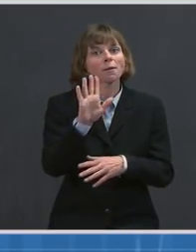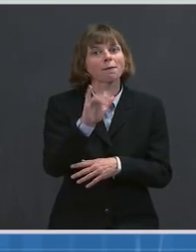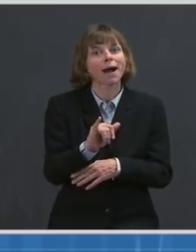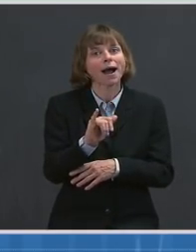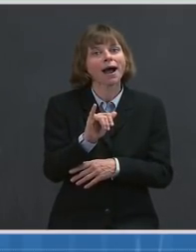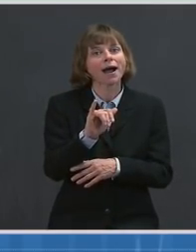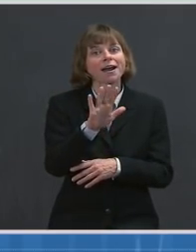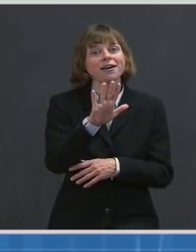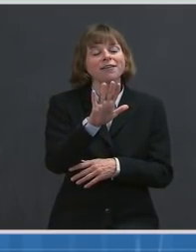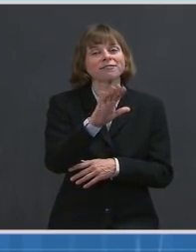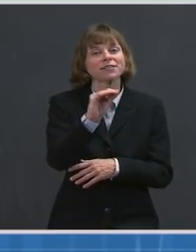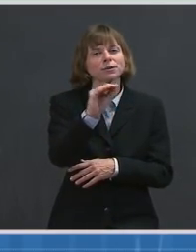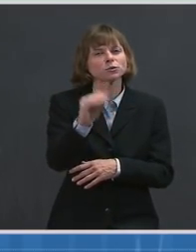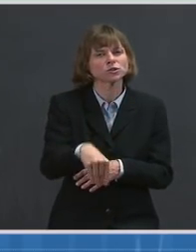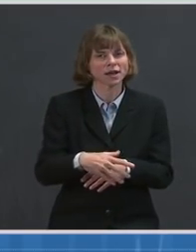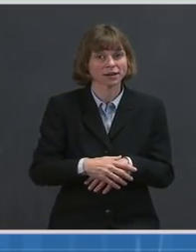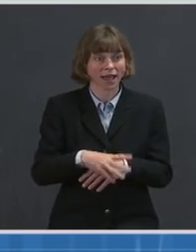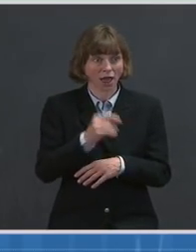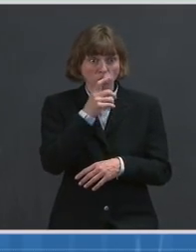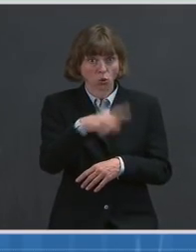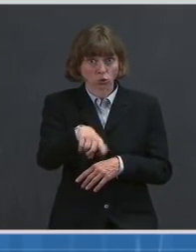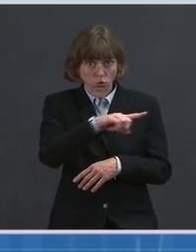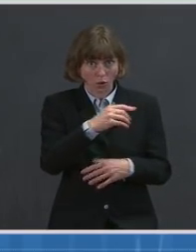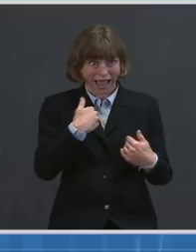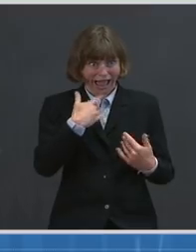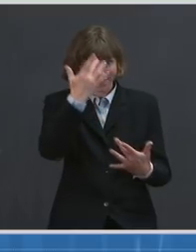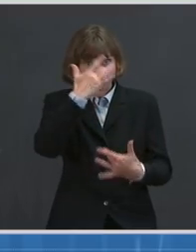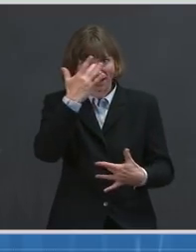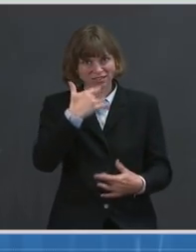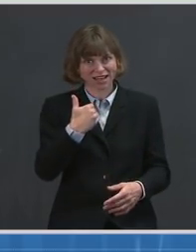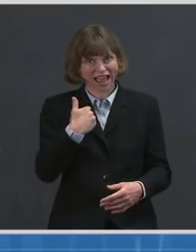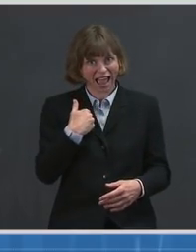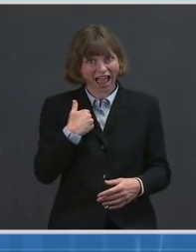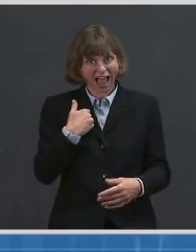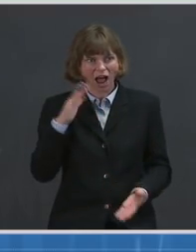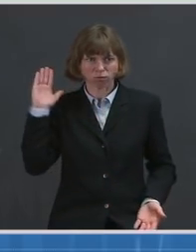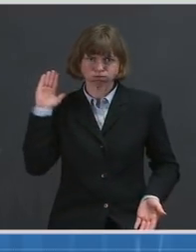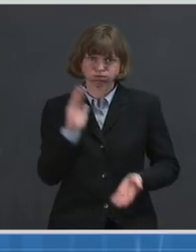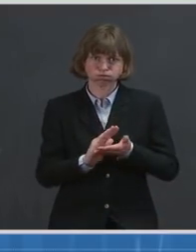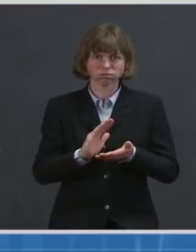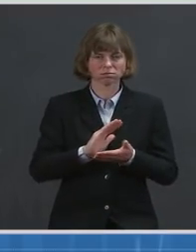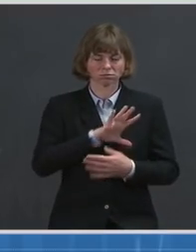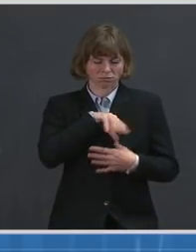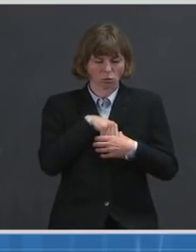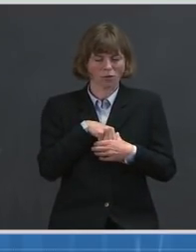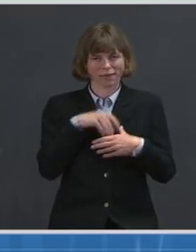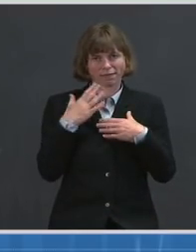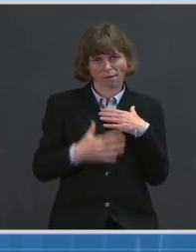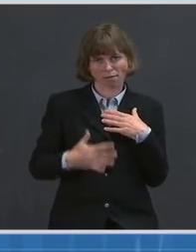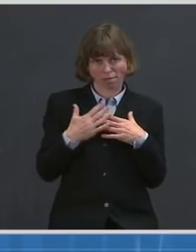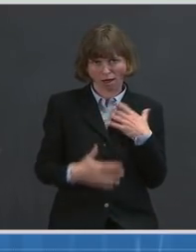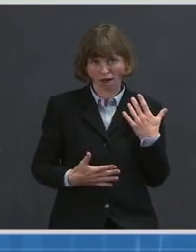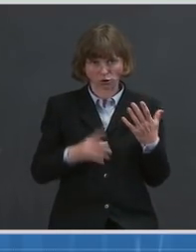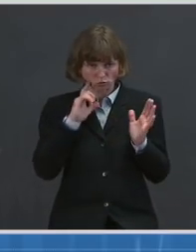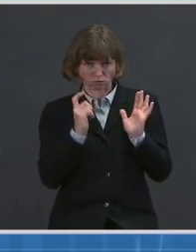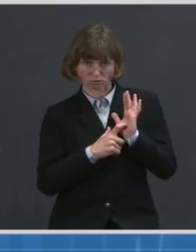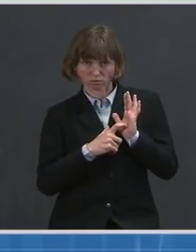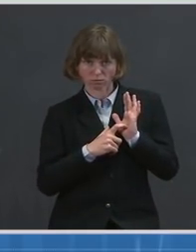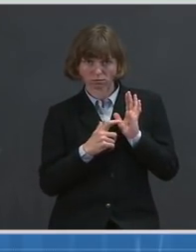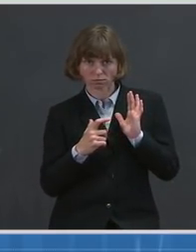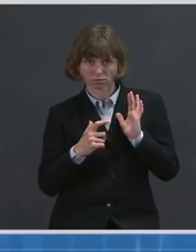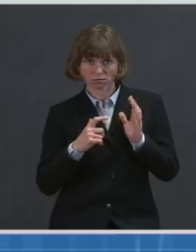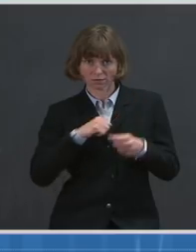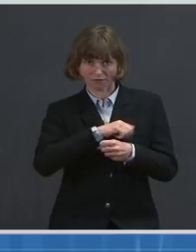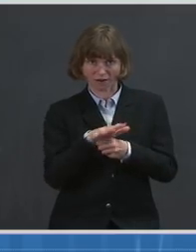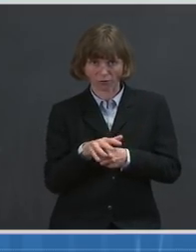those who were infected had a hundredfold lower viral load and shorter duration of detectable viral RNA. Now, the